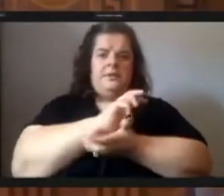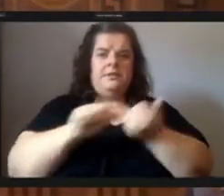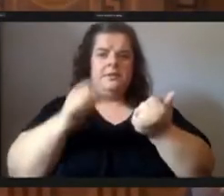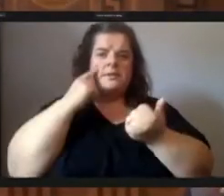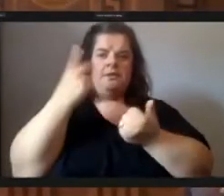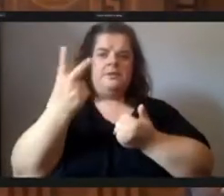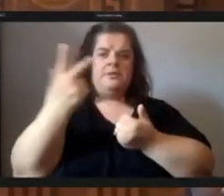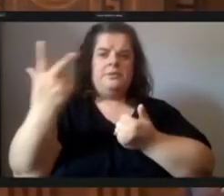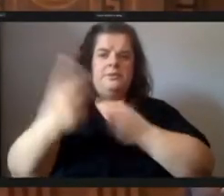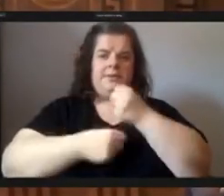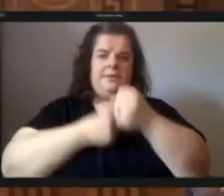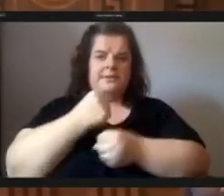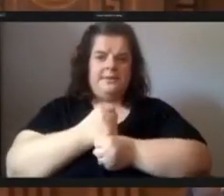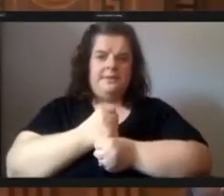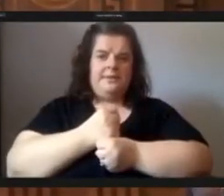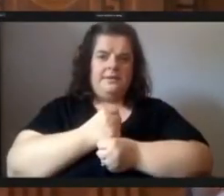years